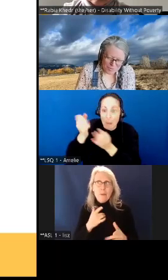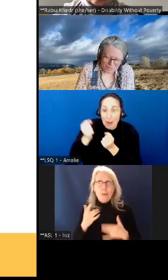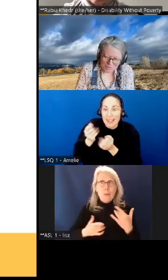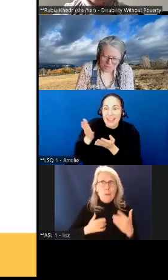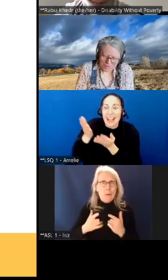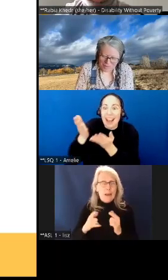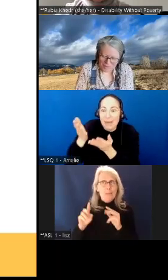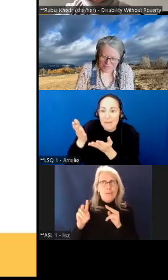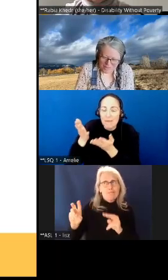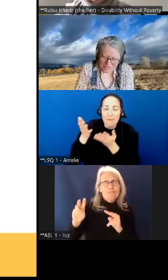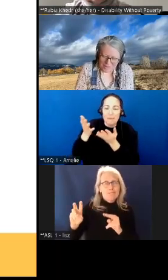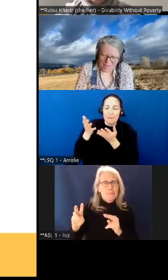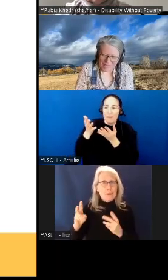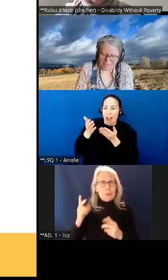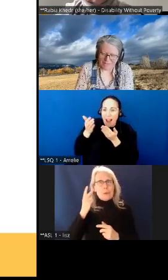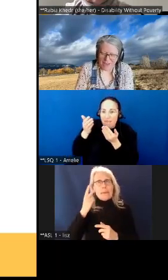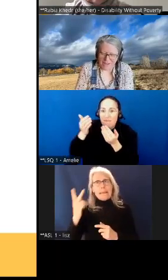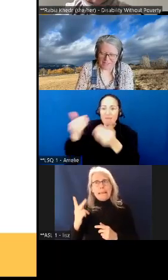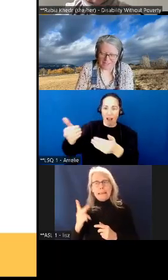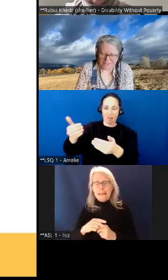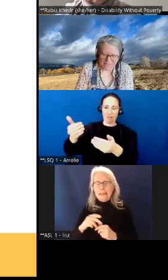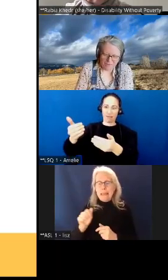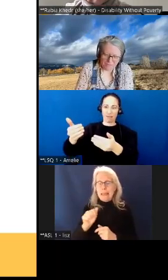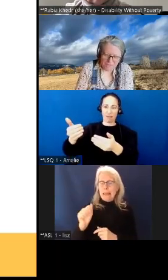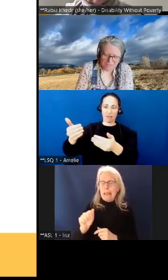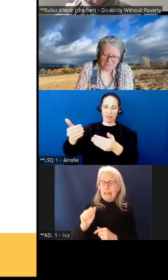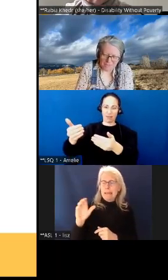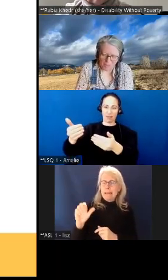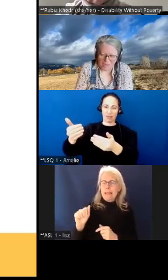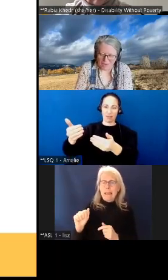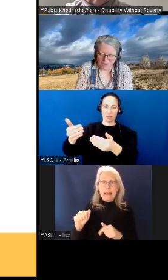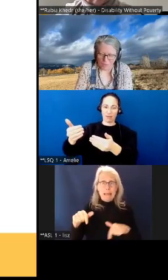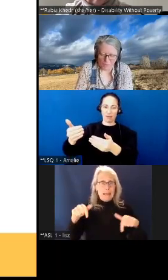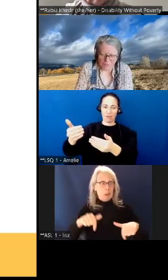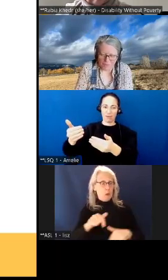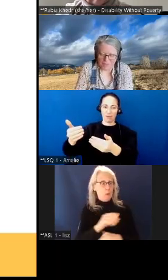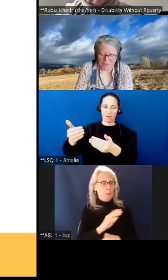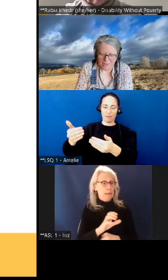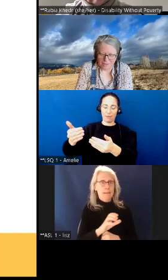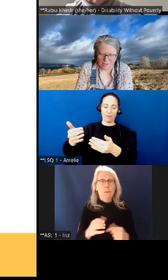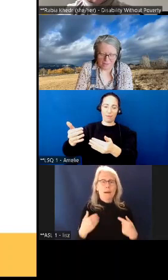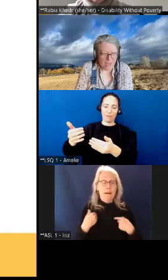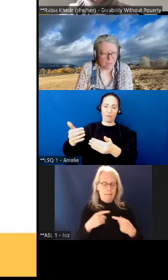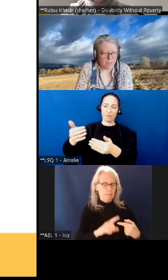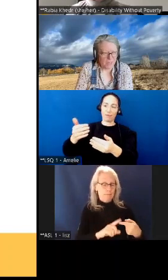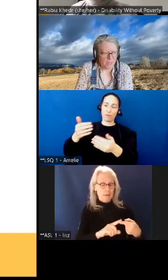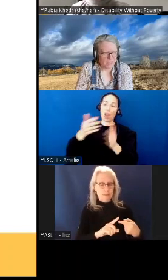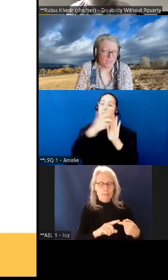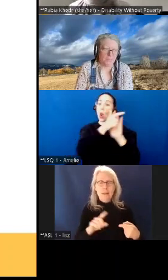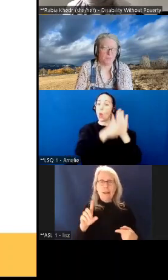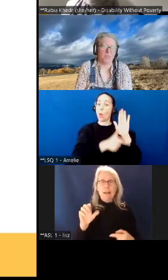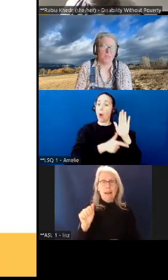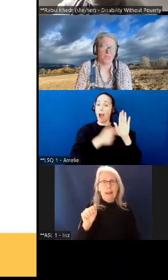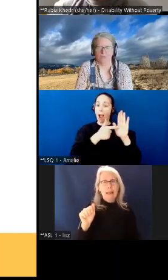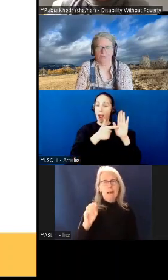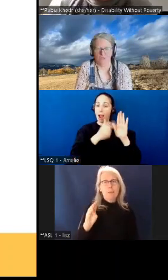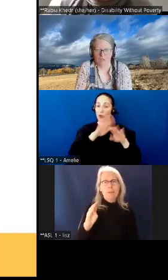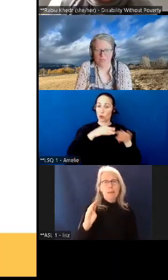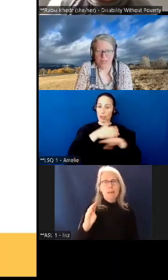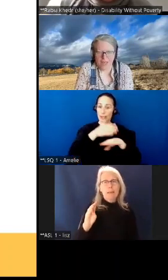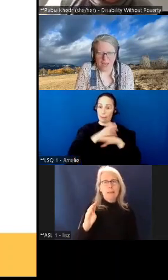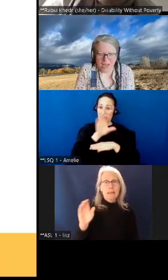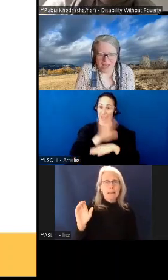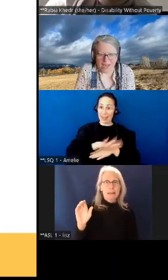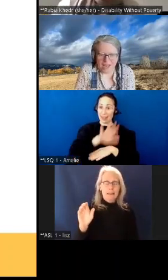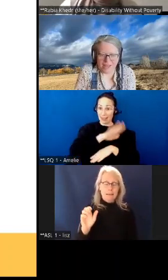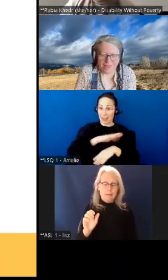you know the the accessible canada act and here in bc we have the abc accessible bc of